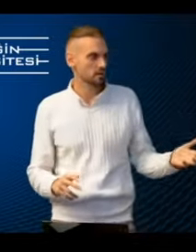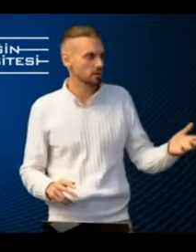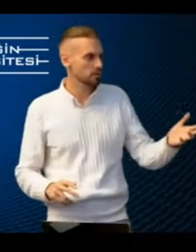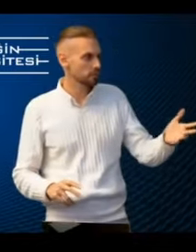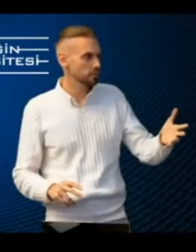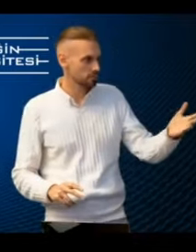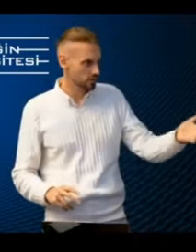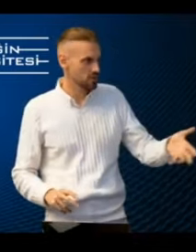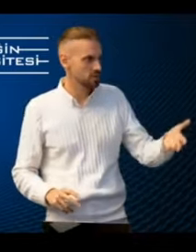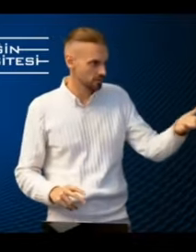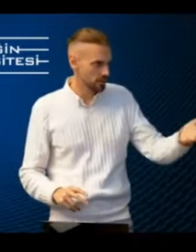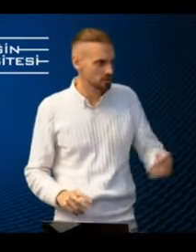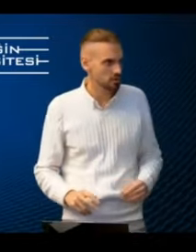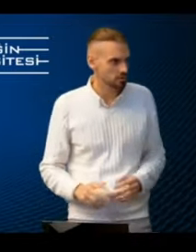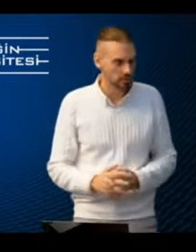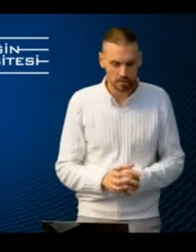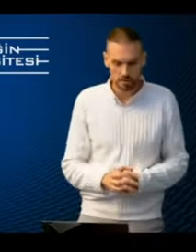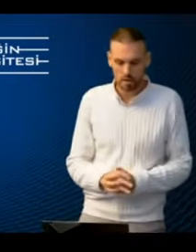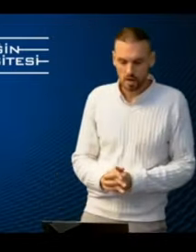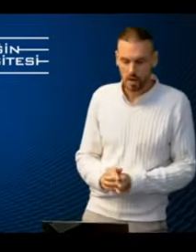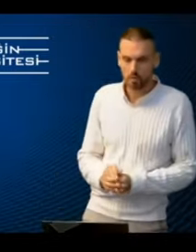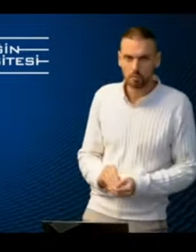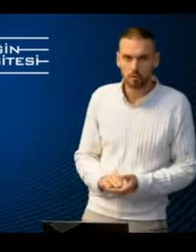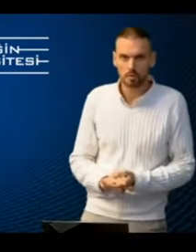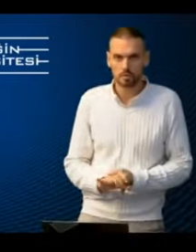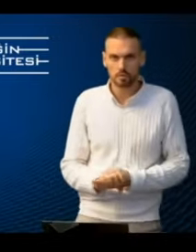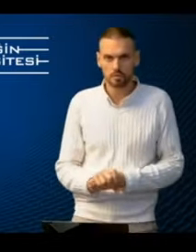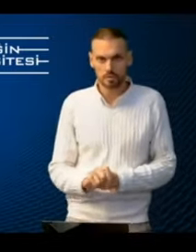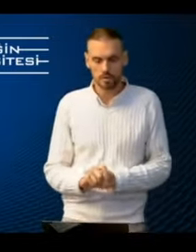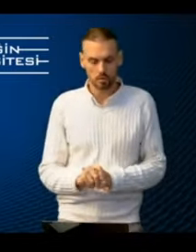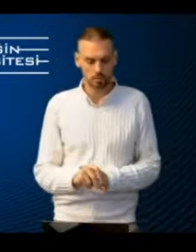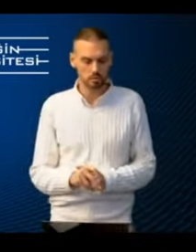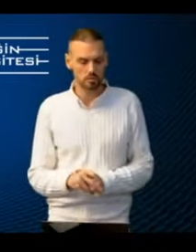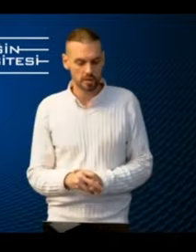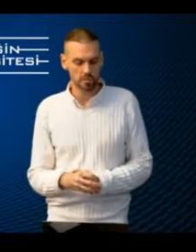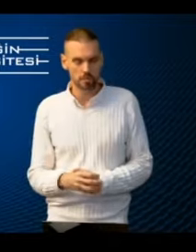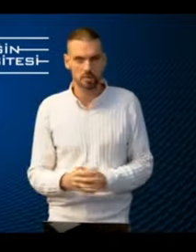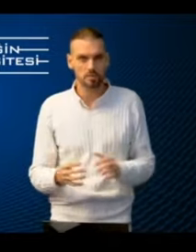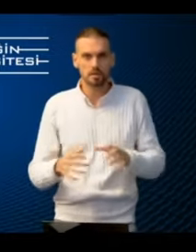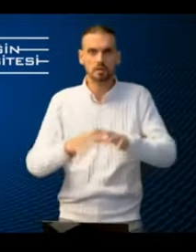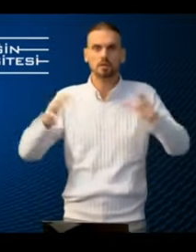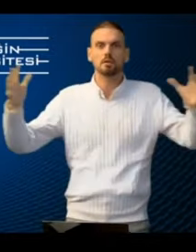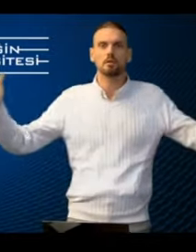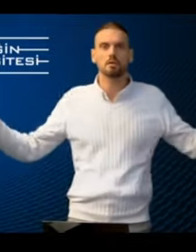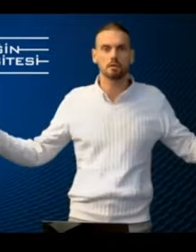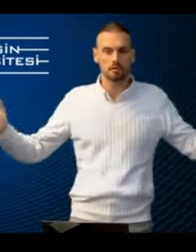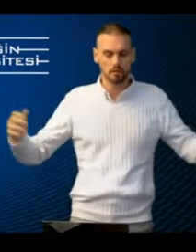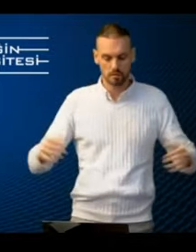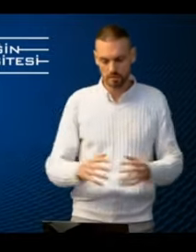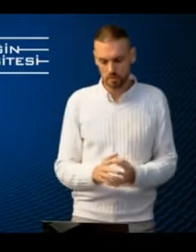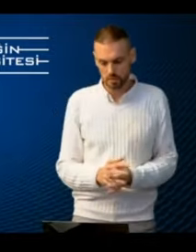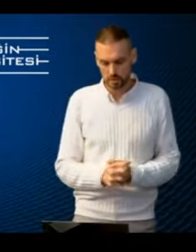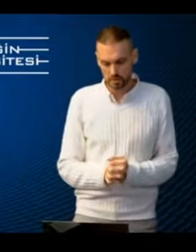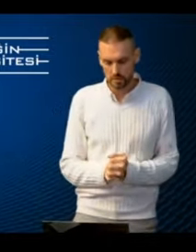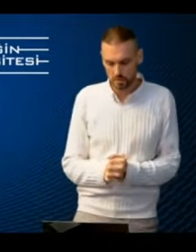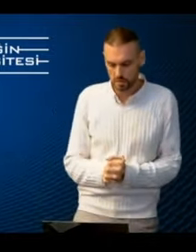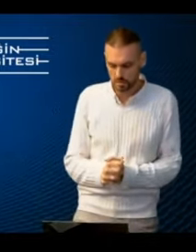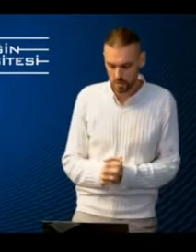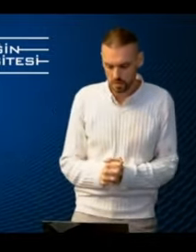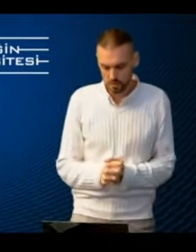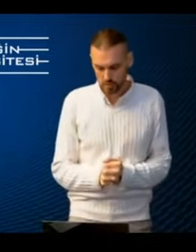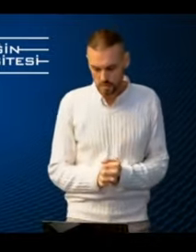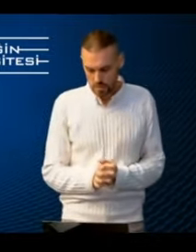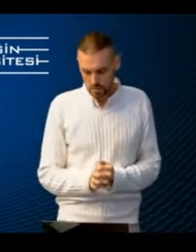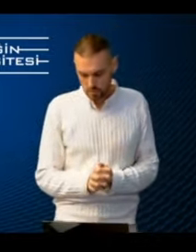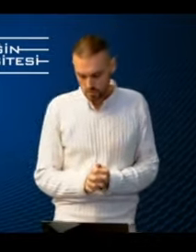Mr. Karim Michal probably will mention segmentation a little bit later, how important it is for stakeholders to be able to understand the complexity of